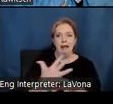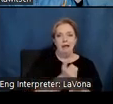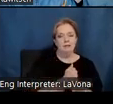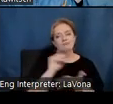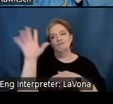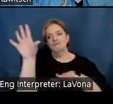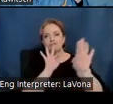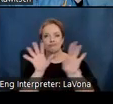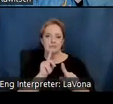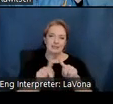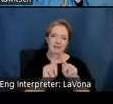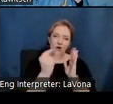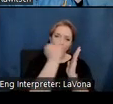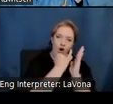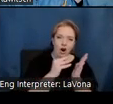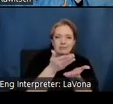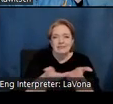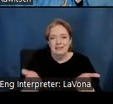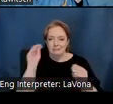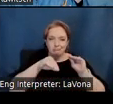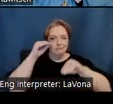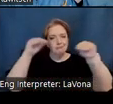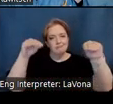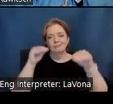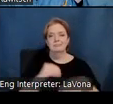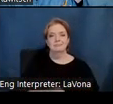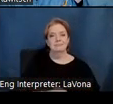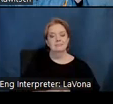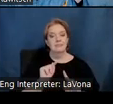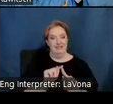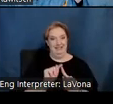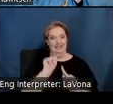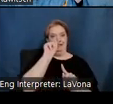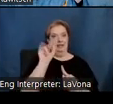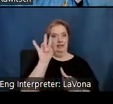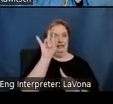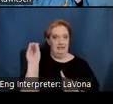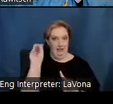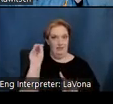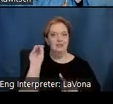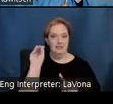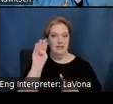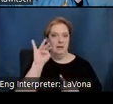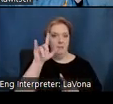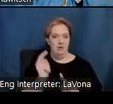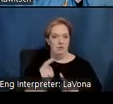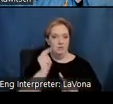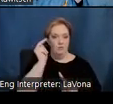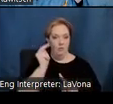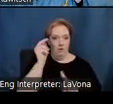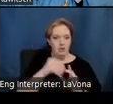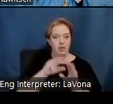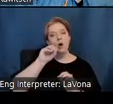art and objects. Seventy miles further north in Ojai lies the former home and